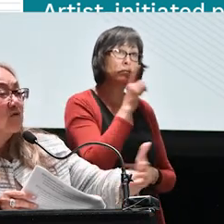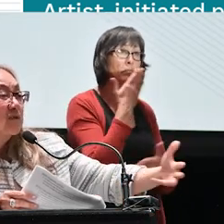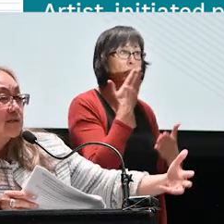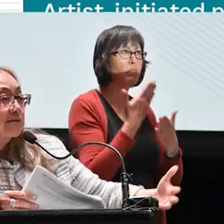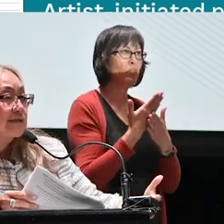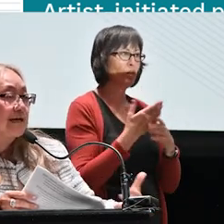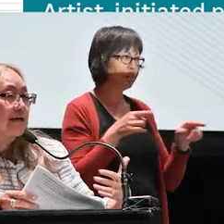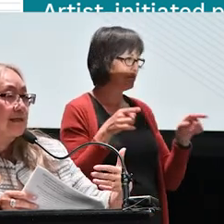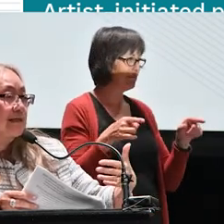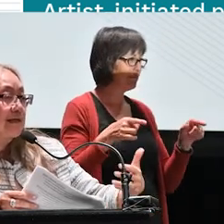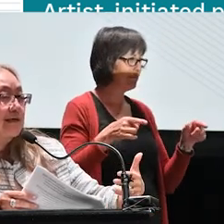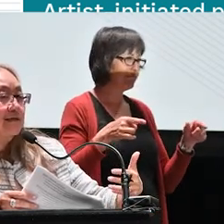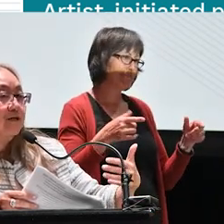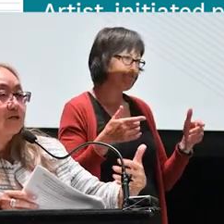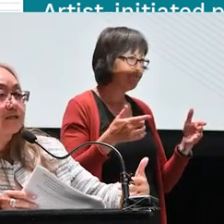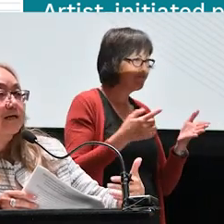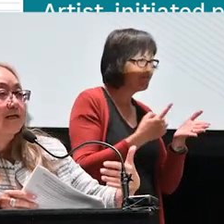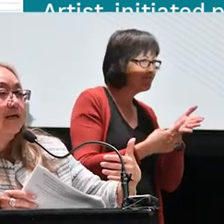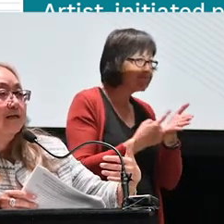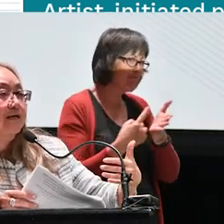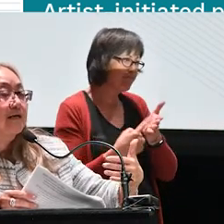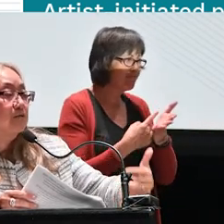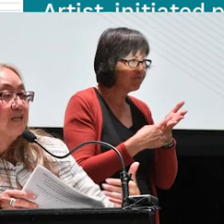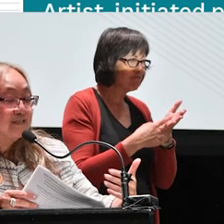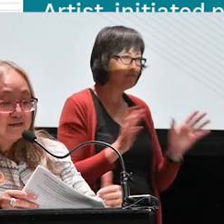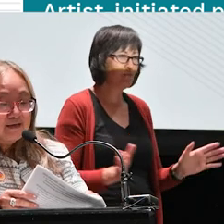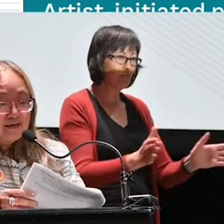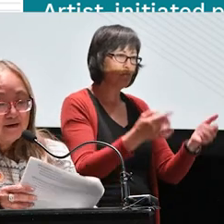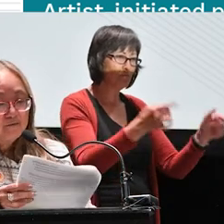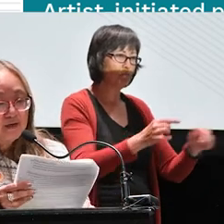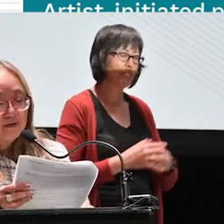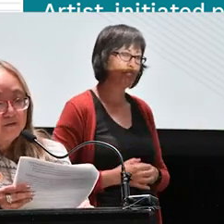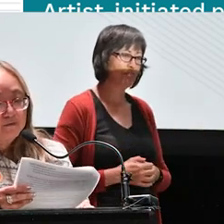of discourse that I think is encouraged and takes place